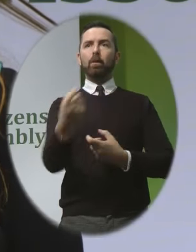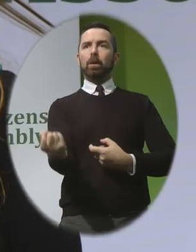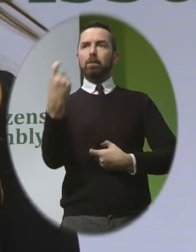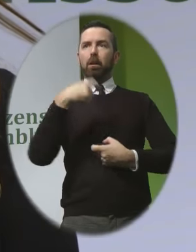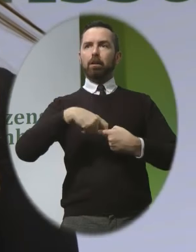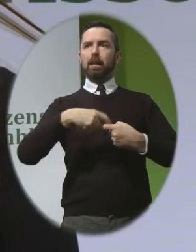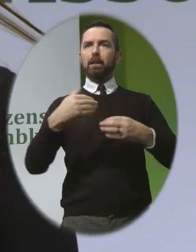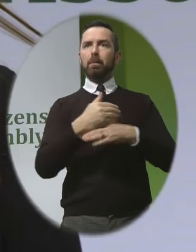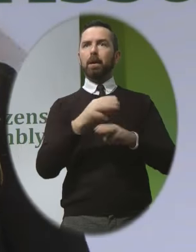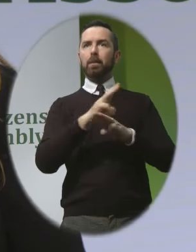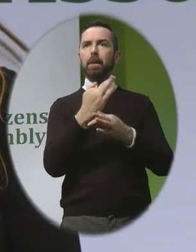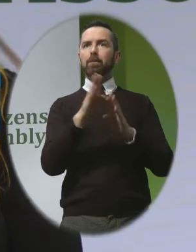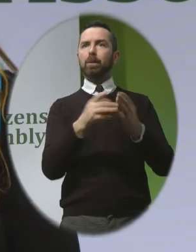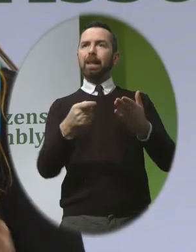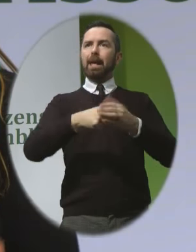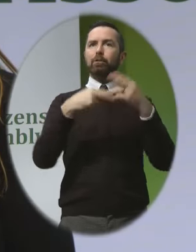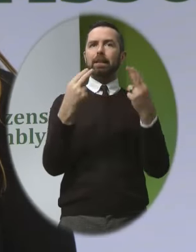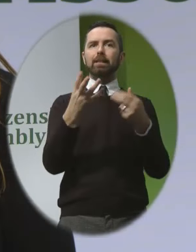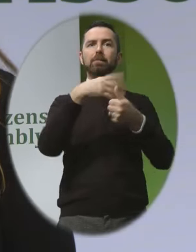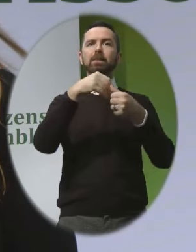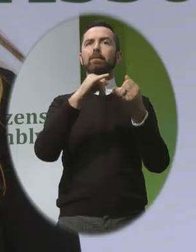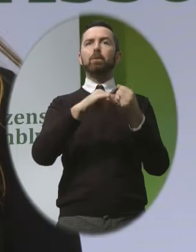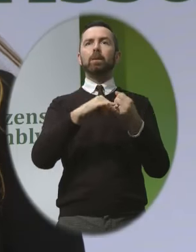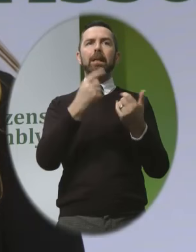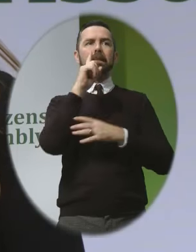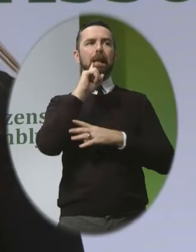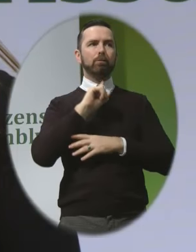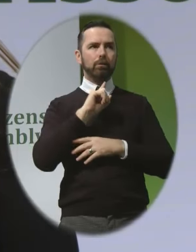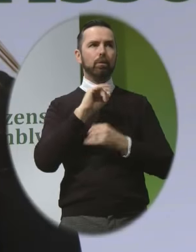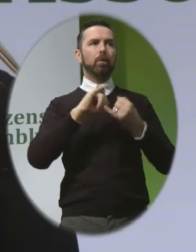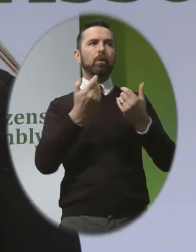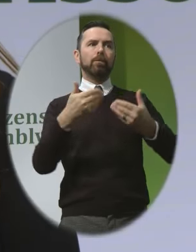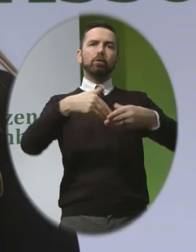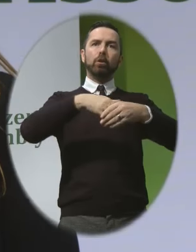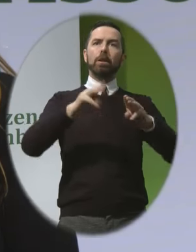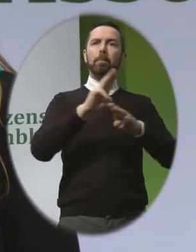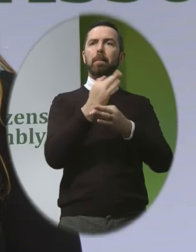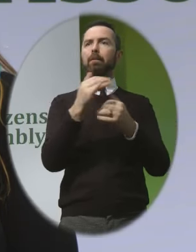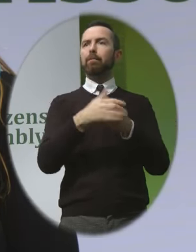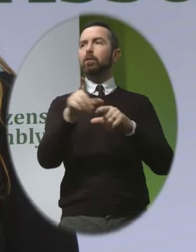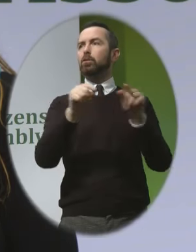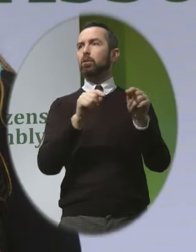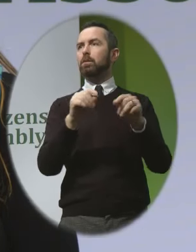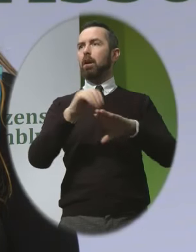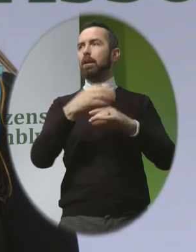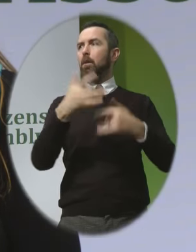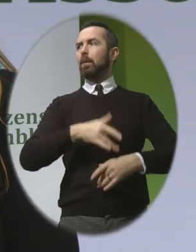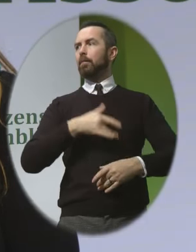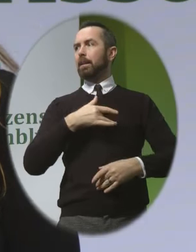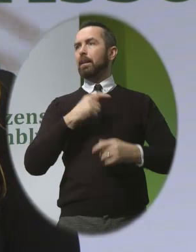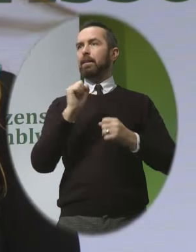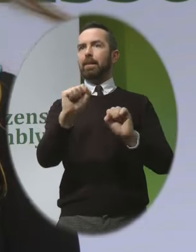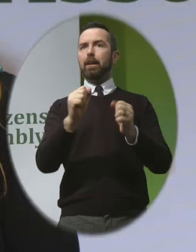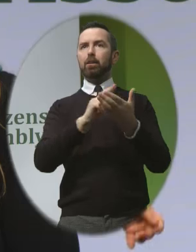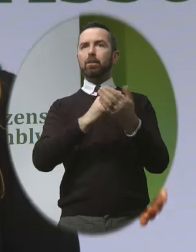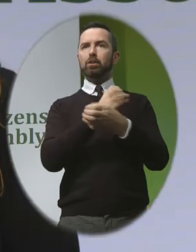parents of children with extra needs in particular down syndrome who have joined parents for choice on foot of how they feel their children have been